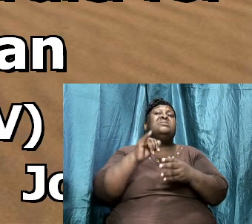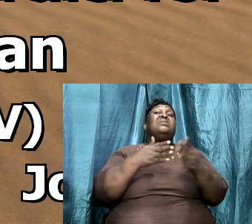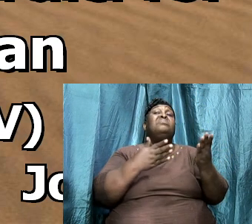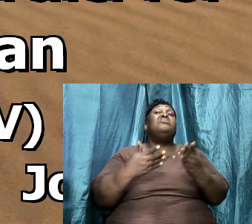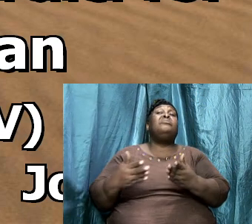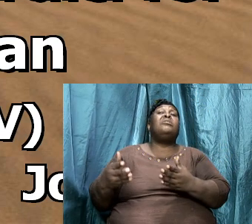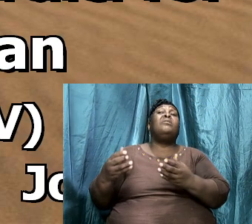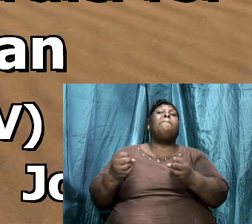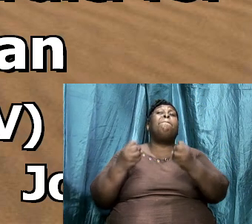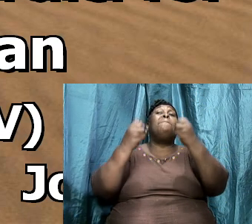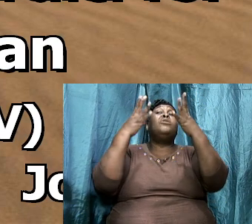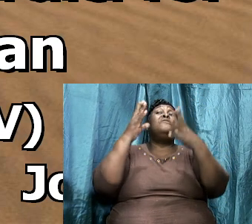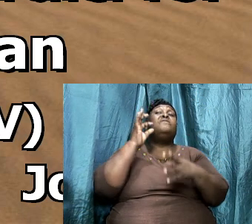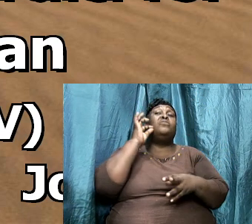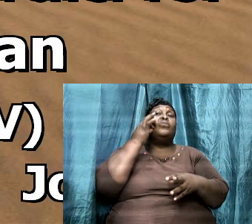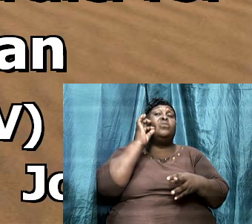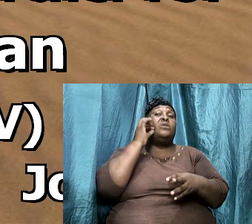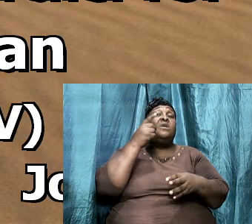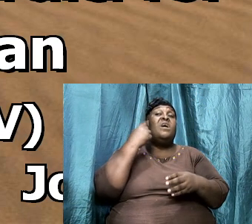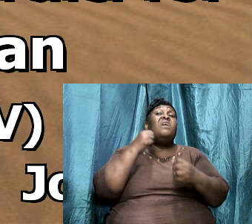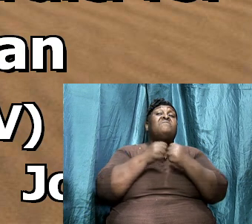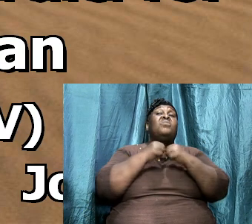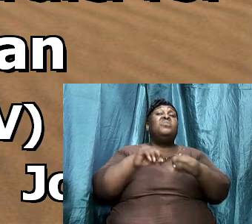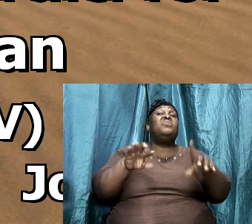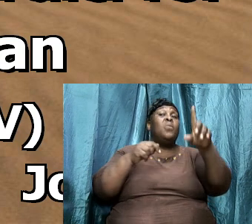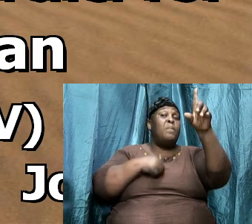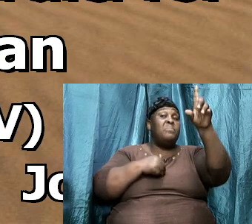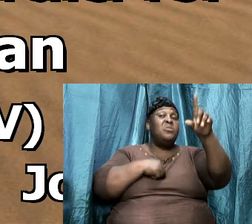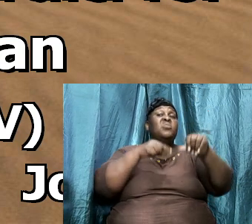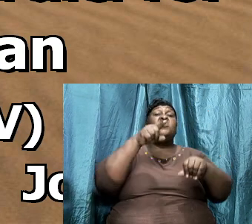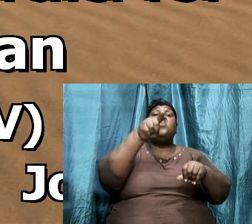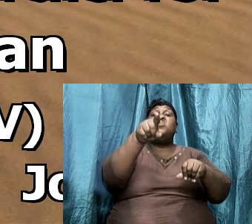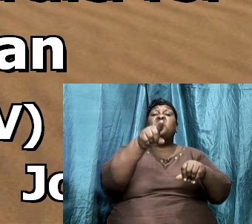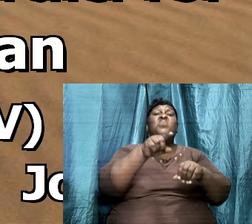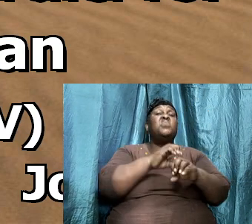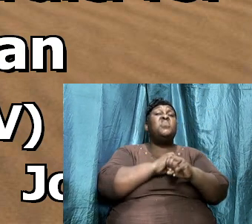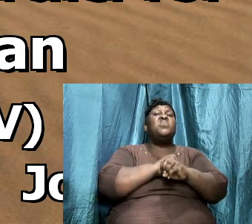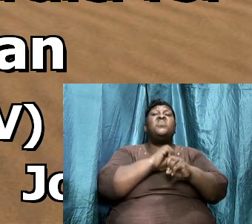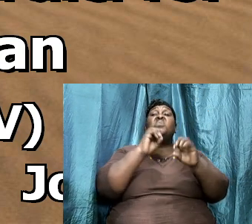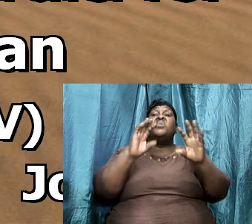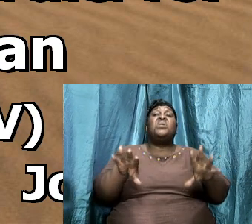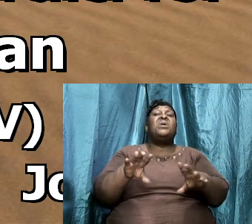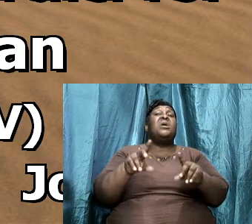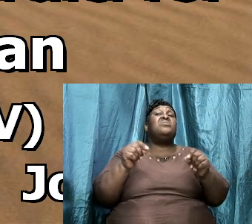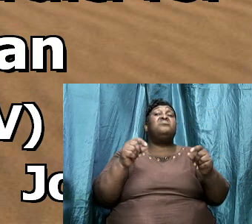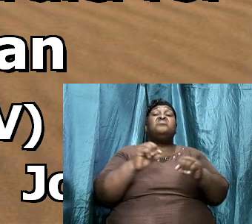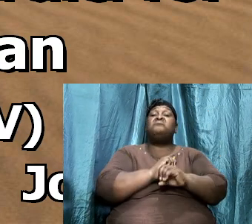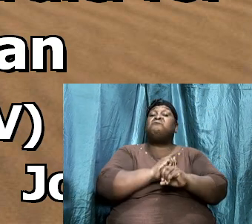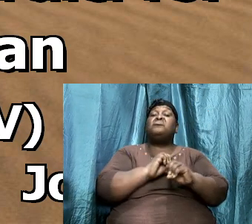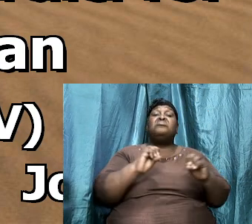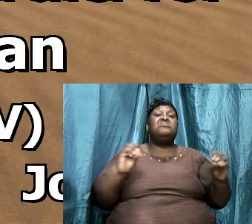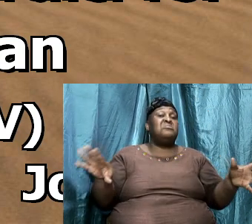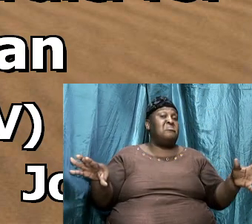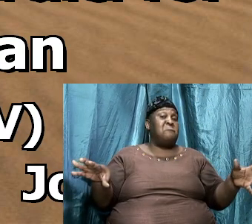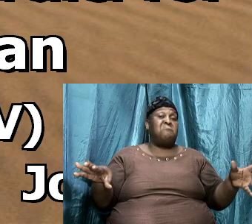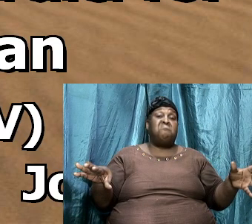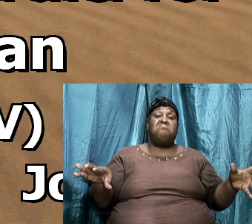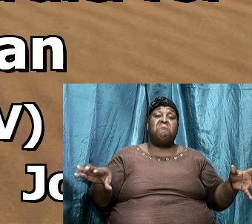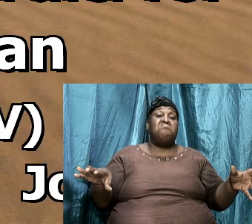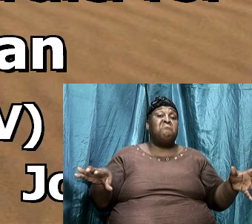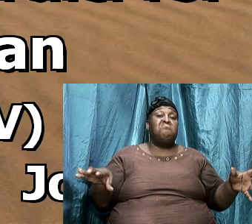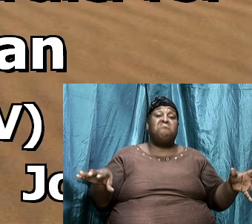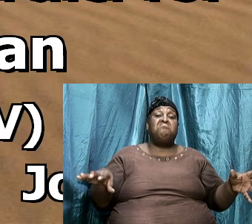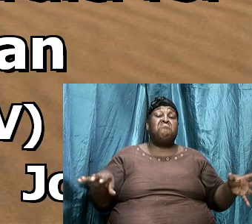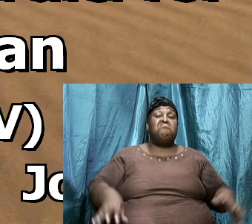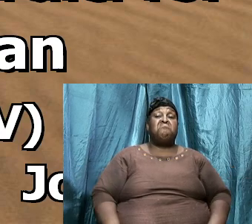forth much fruit for without me without Christ he can do